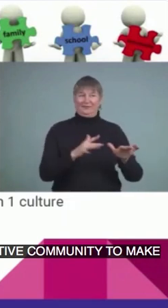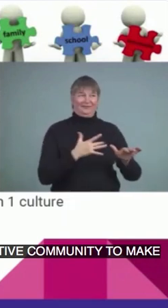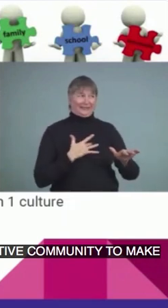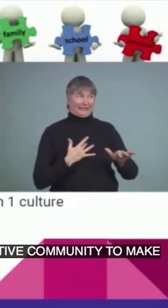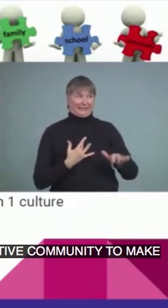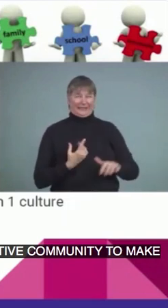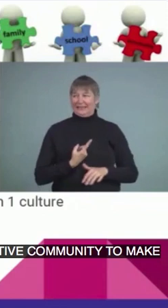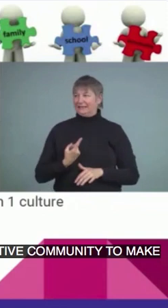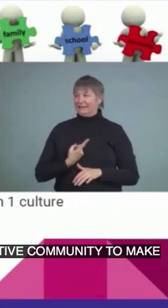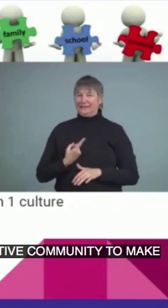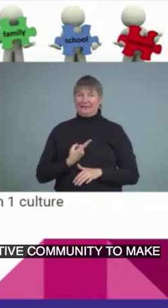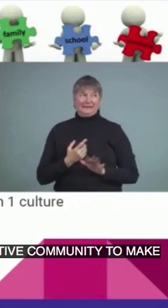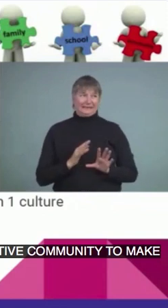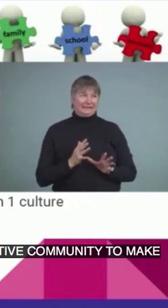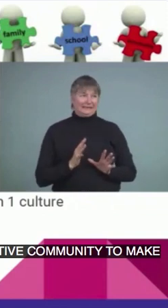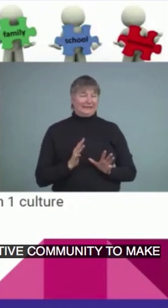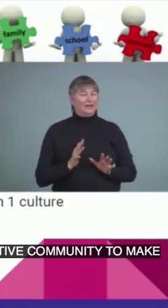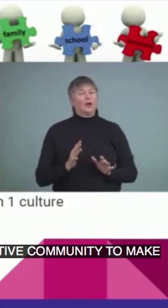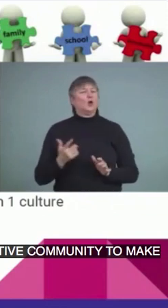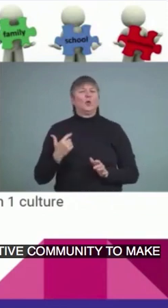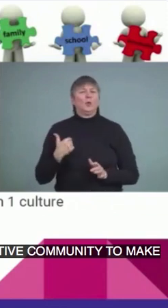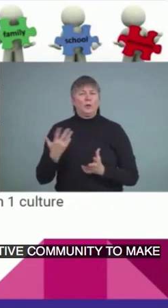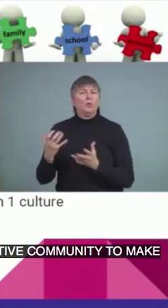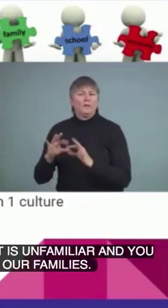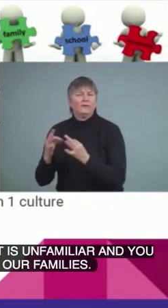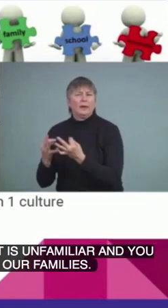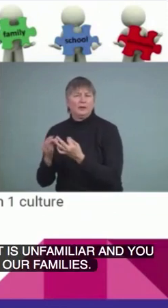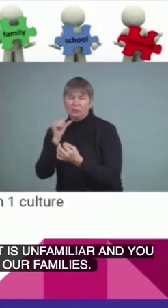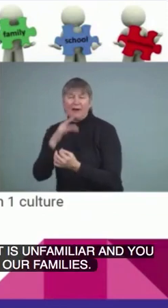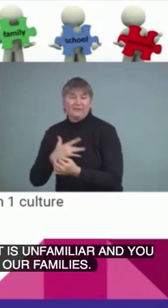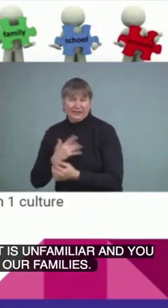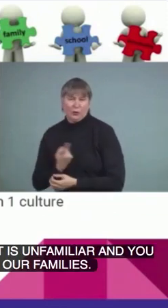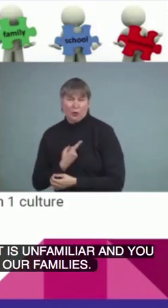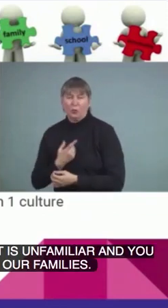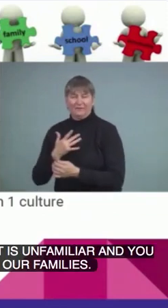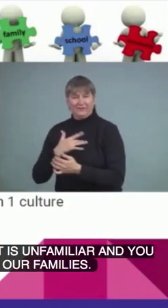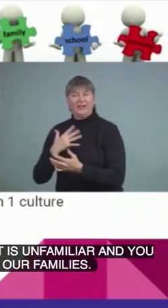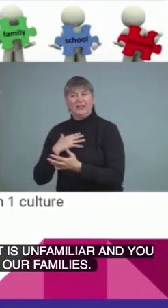We don't want that for our families. So, to help support that is a really nice, nice thing to do.